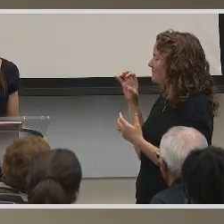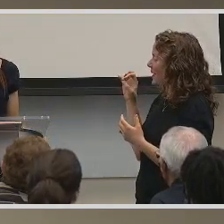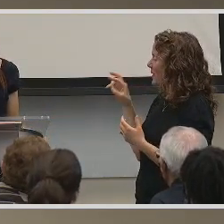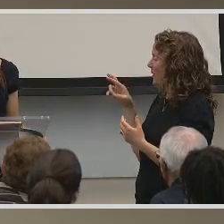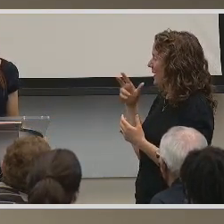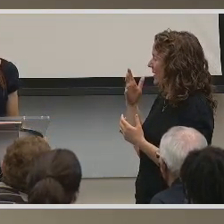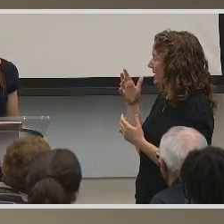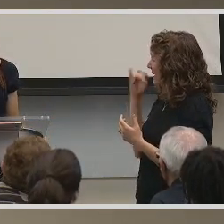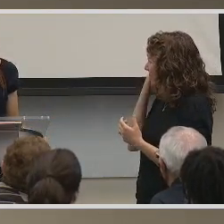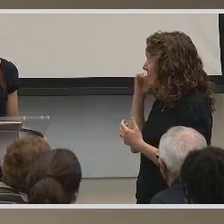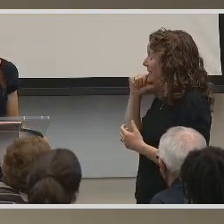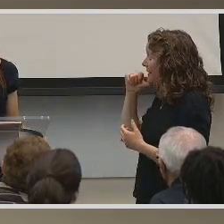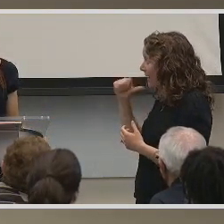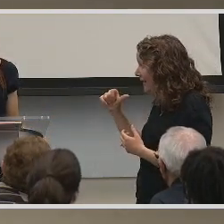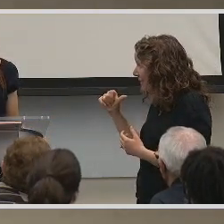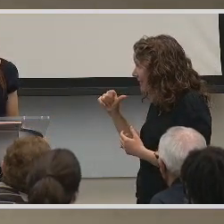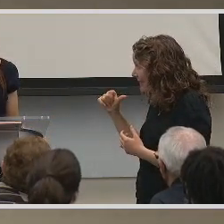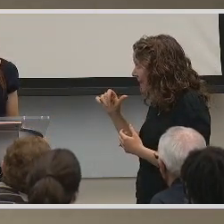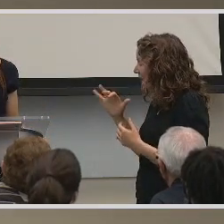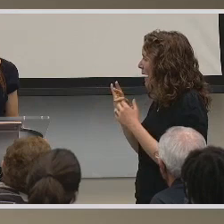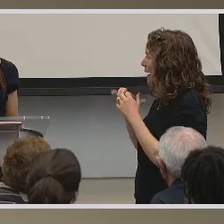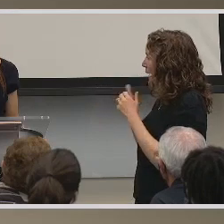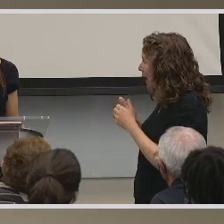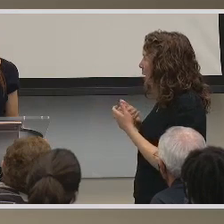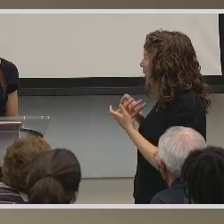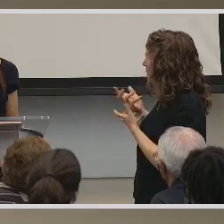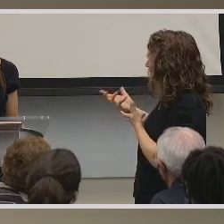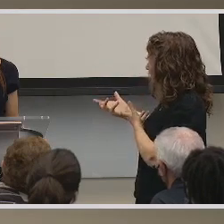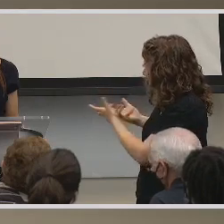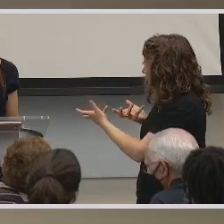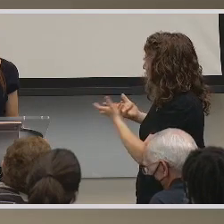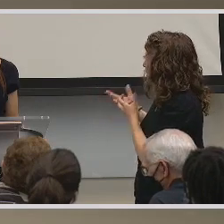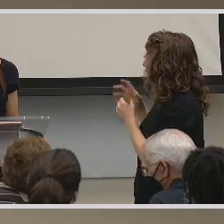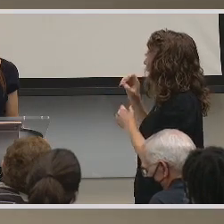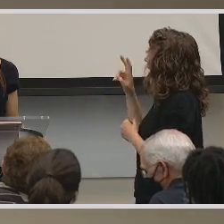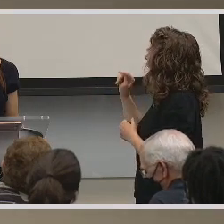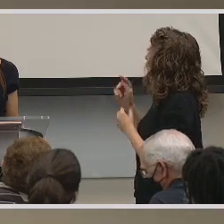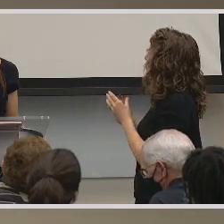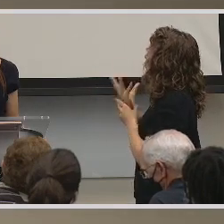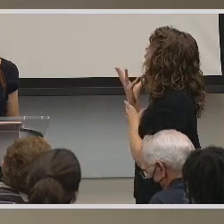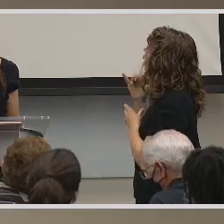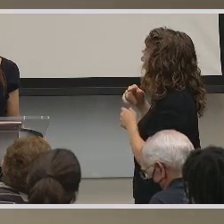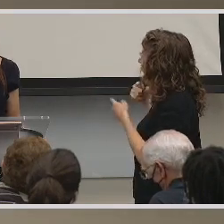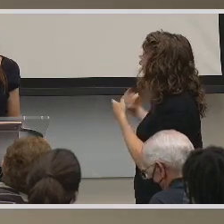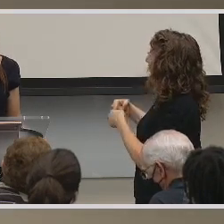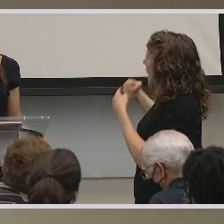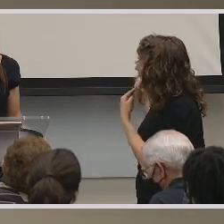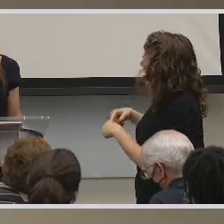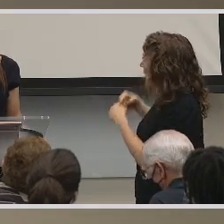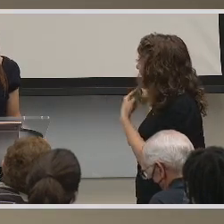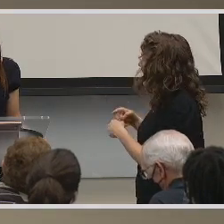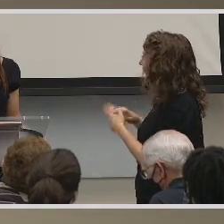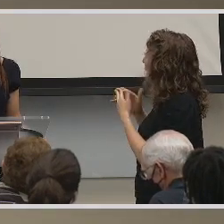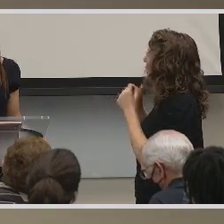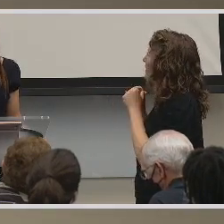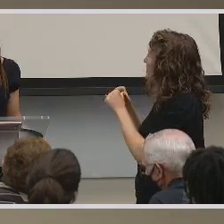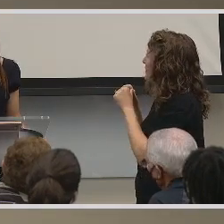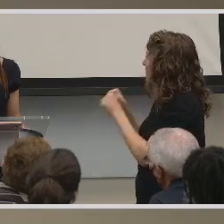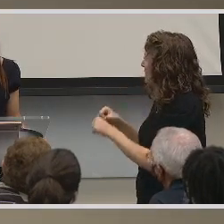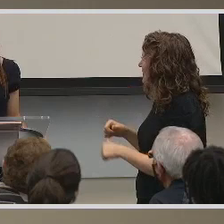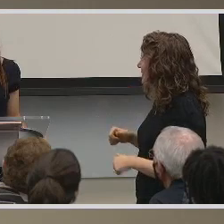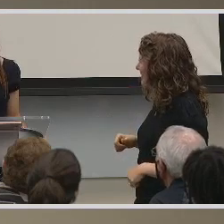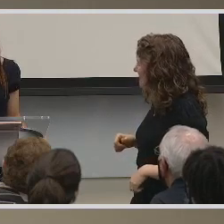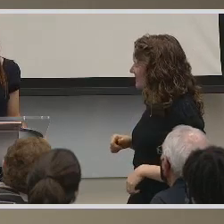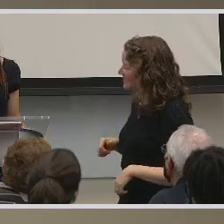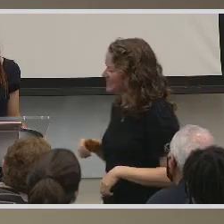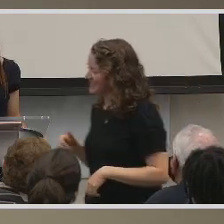Or if not, then how did you outgrow it? Like, how did you just continue to do what you did?